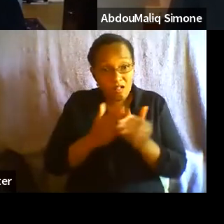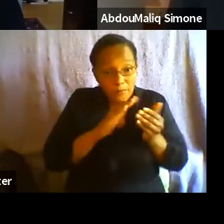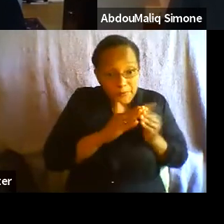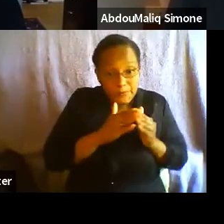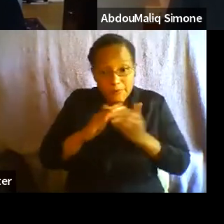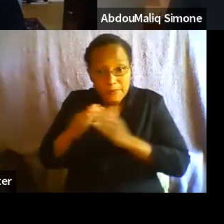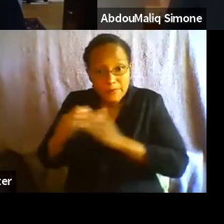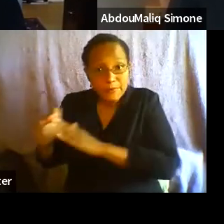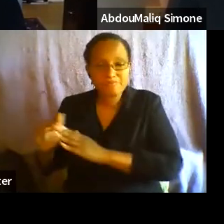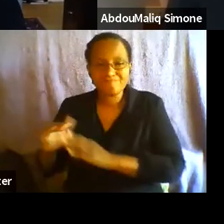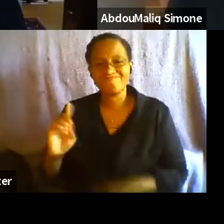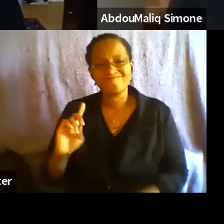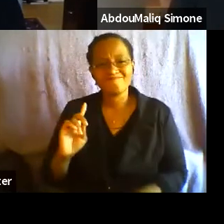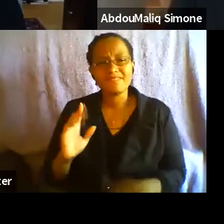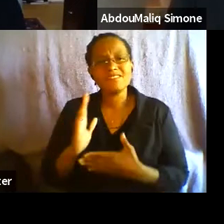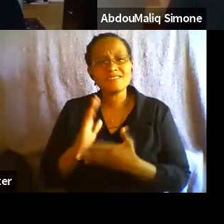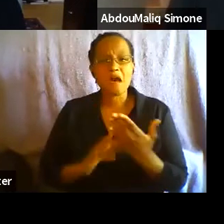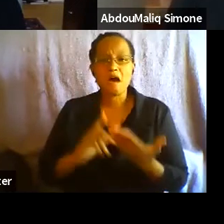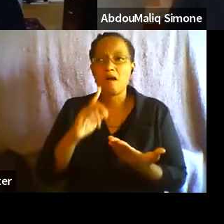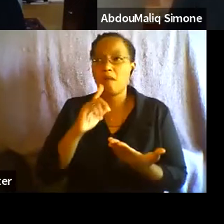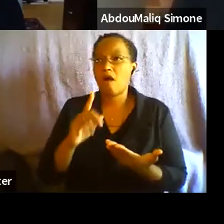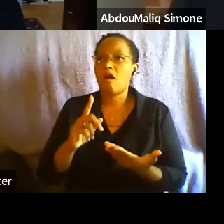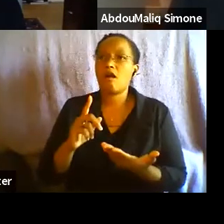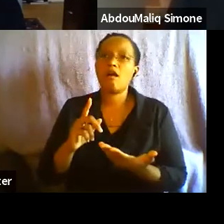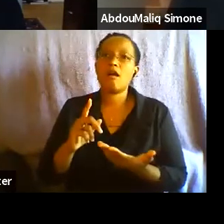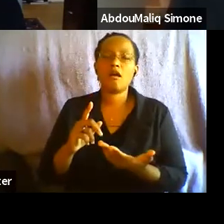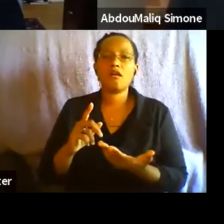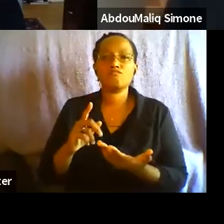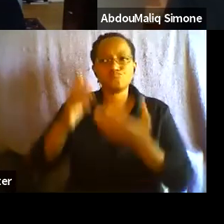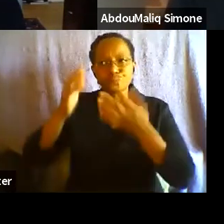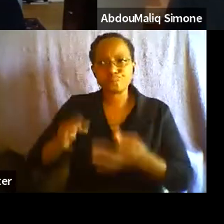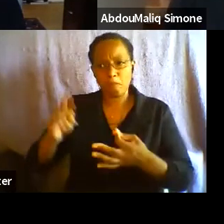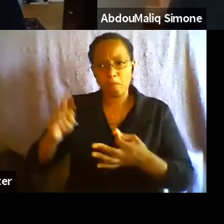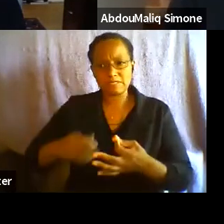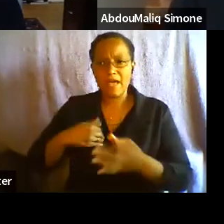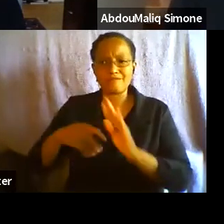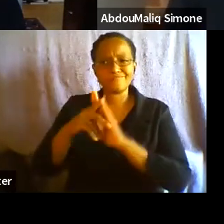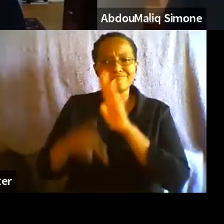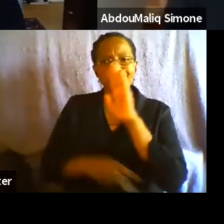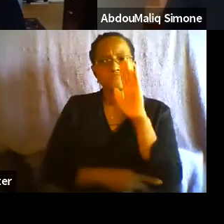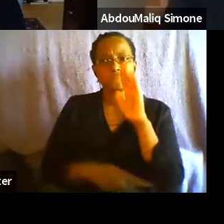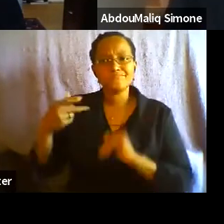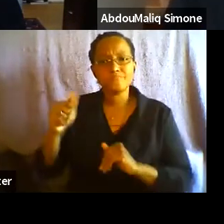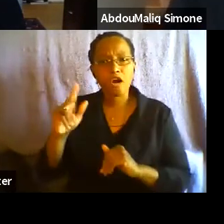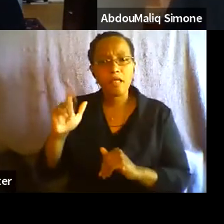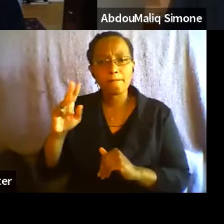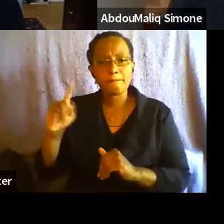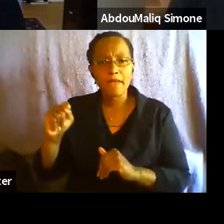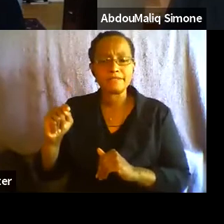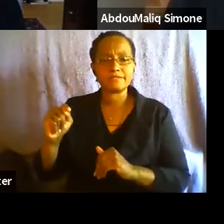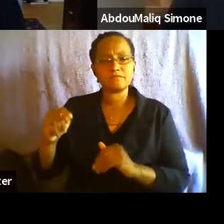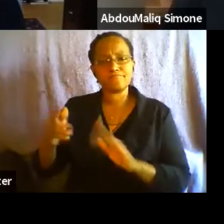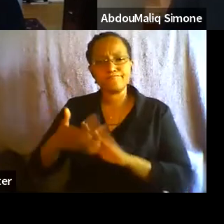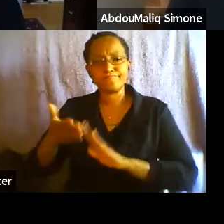-parliamentary groups. Others are simply left alone to figure out, you know, provisional, temporary ways of